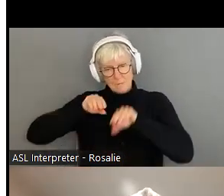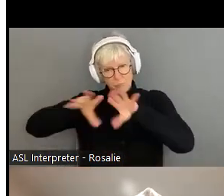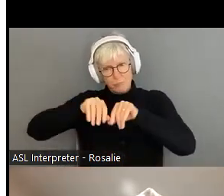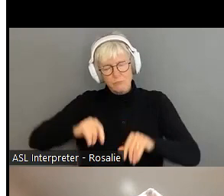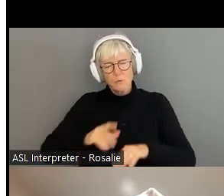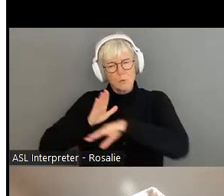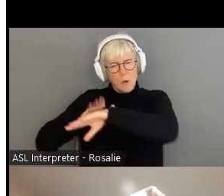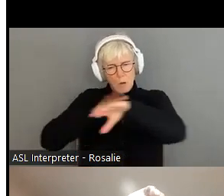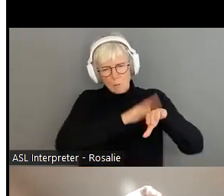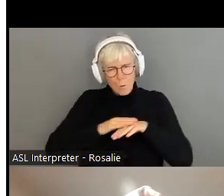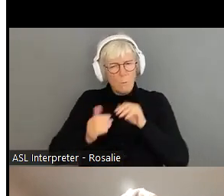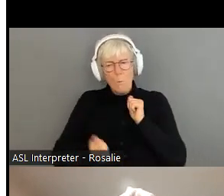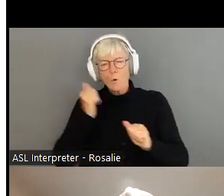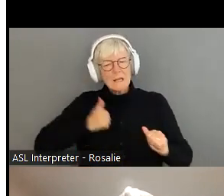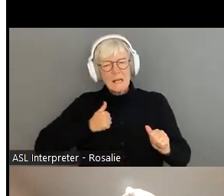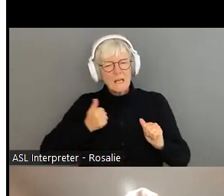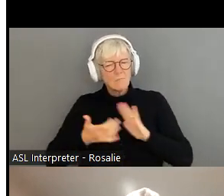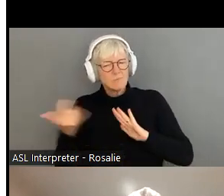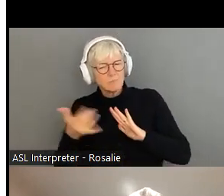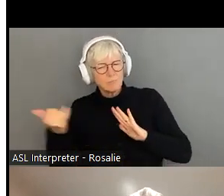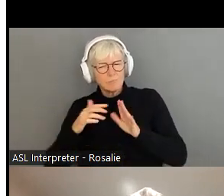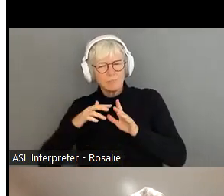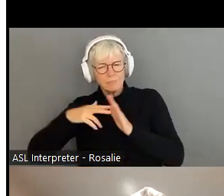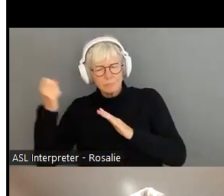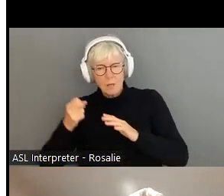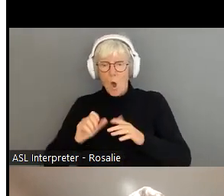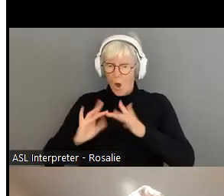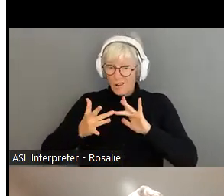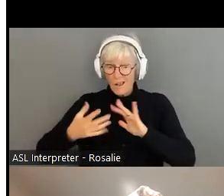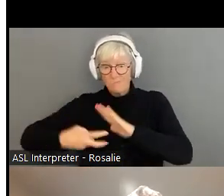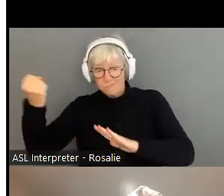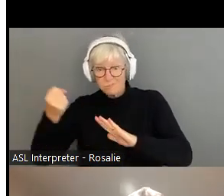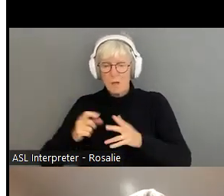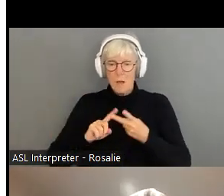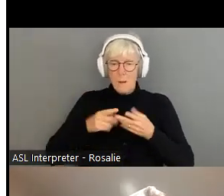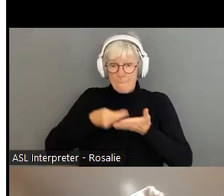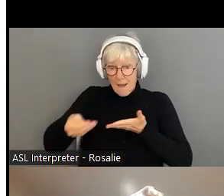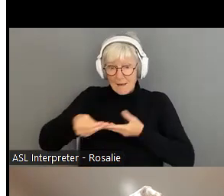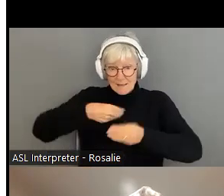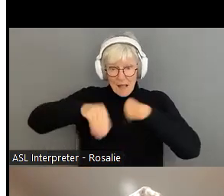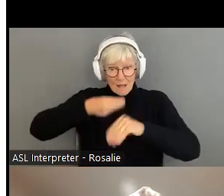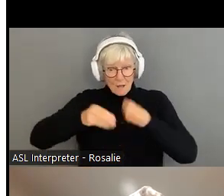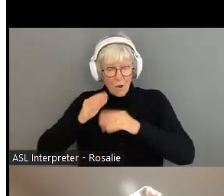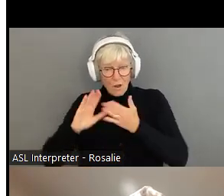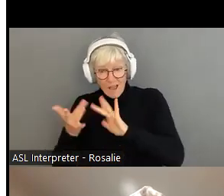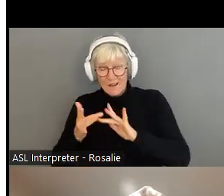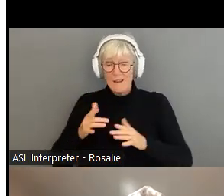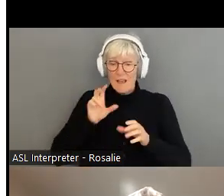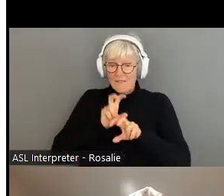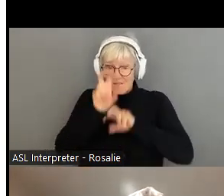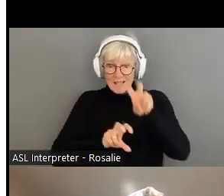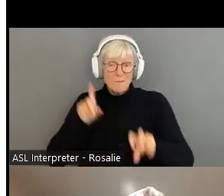in 2022, which included online extortion, buying and selling online, investment scams, and